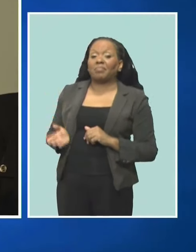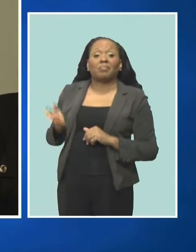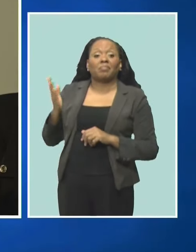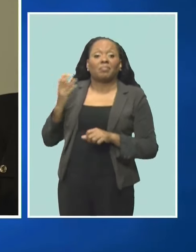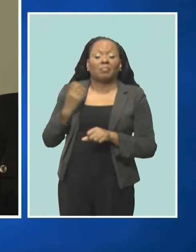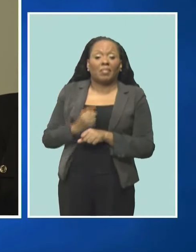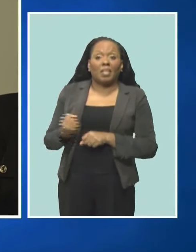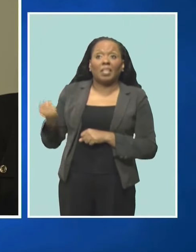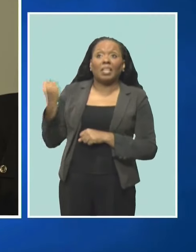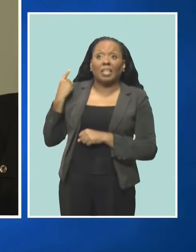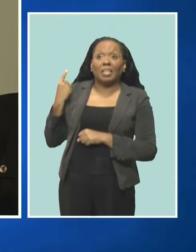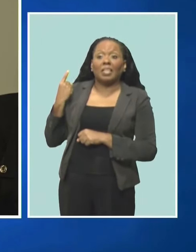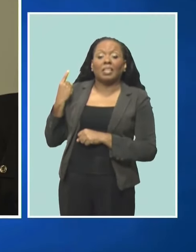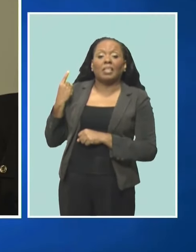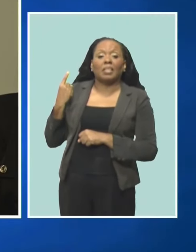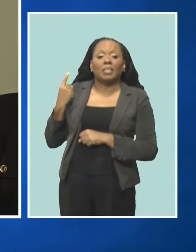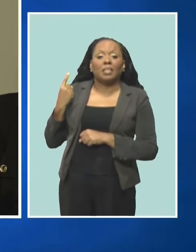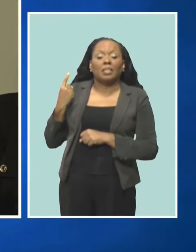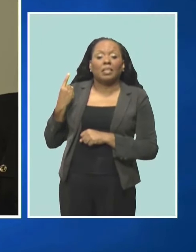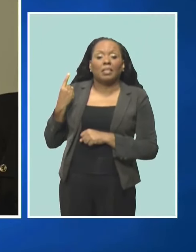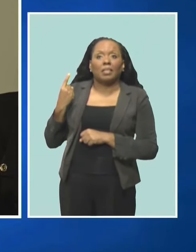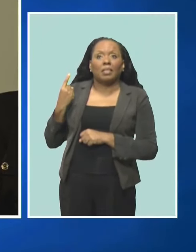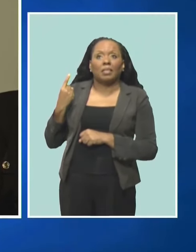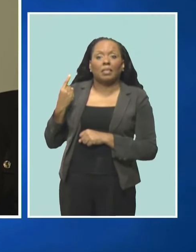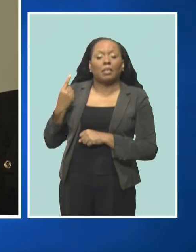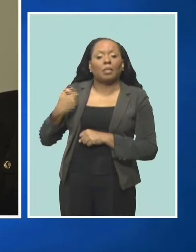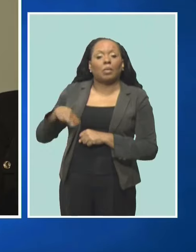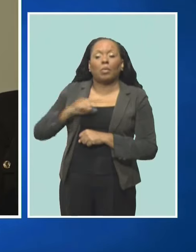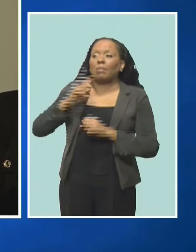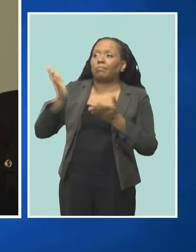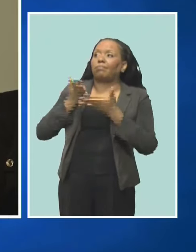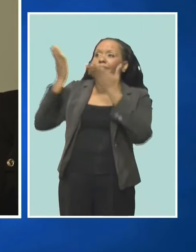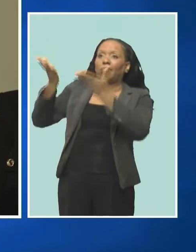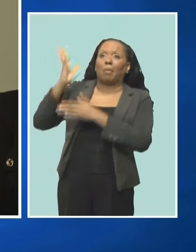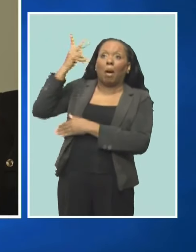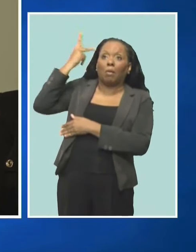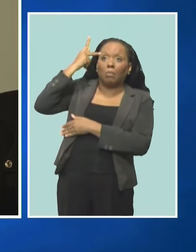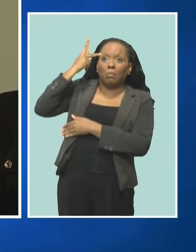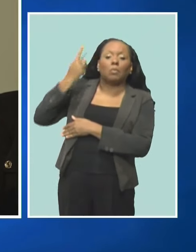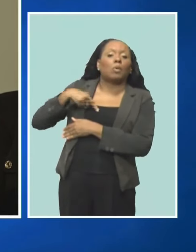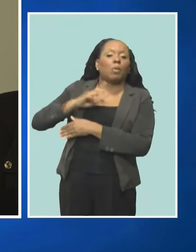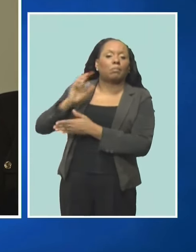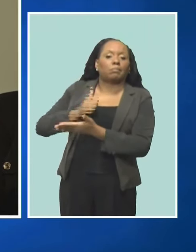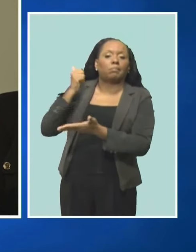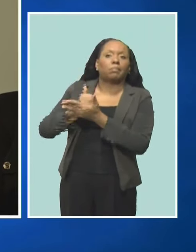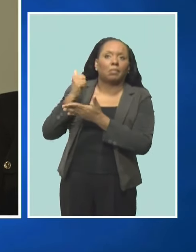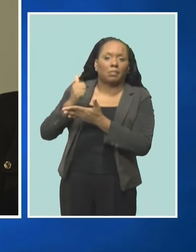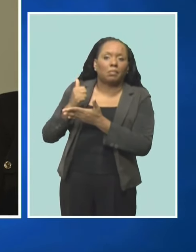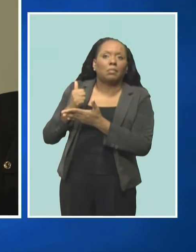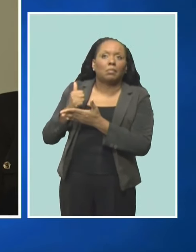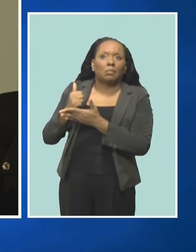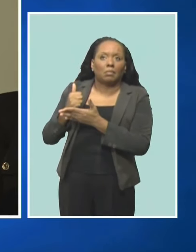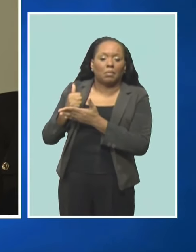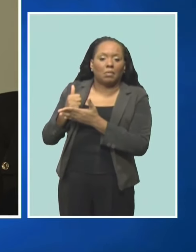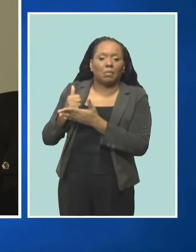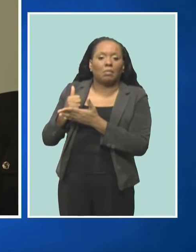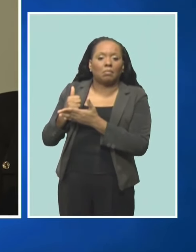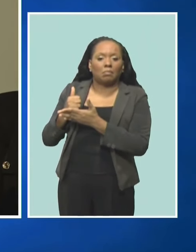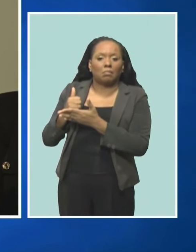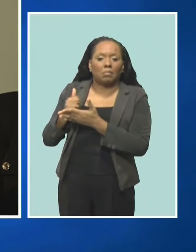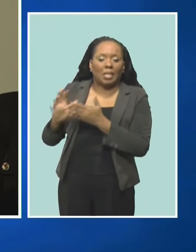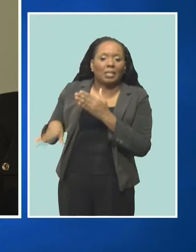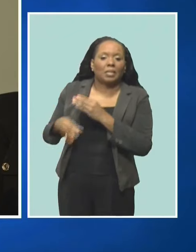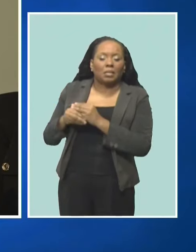I went to Parliament and we approved the additional subscription of our shares in